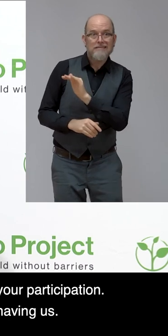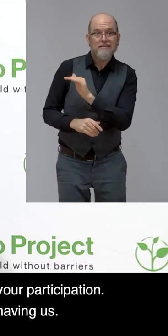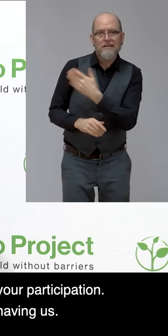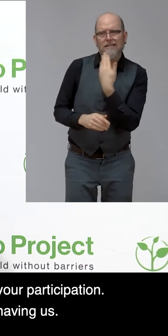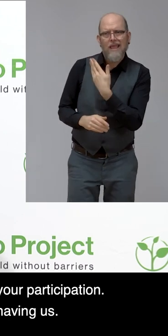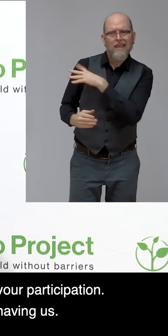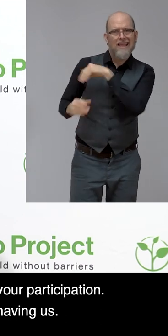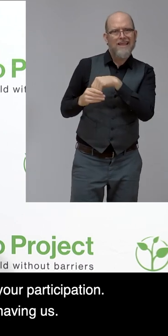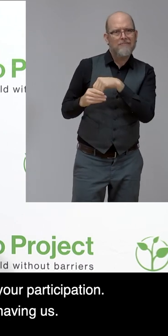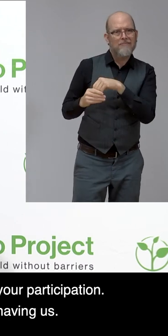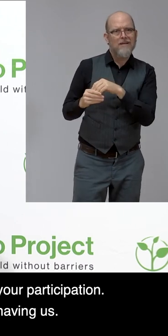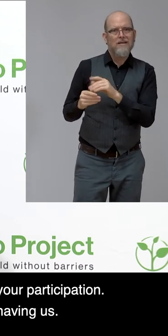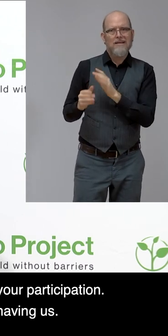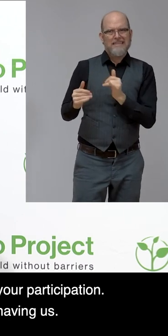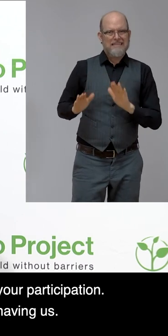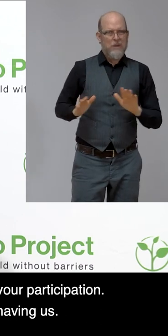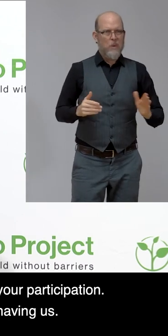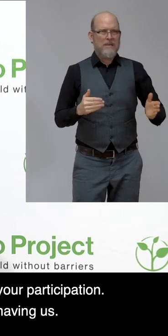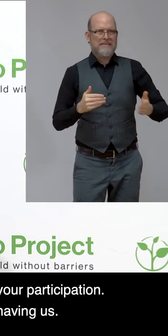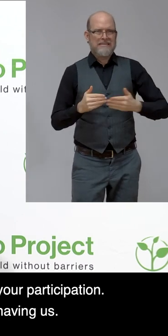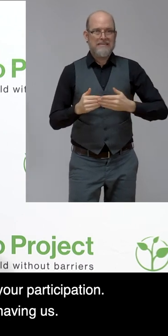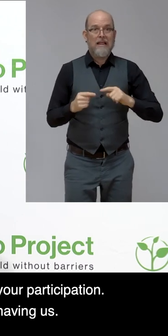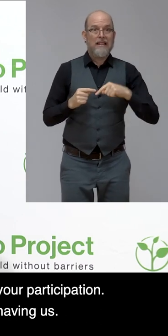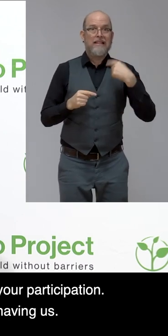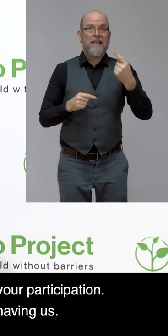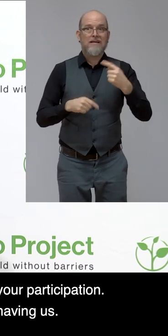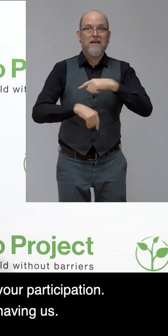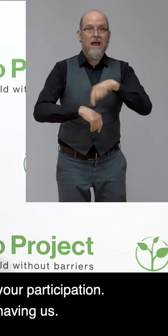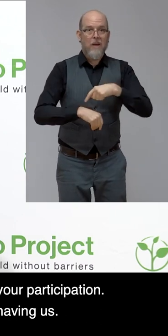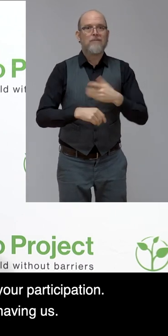participation. We continue at full hour. Thank you so much for having us. you.